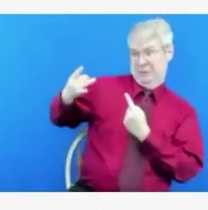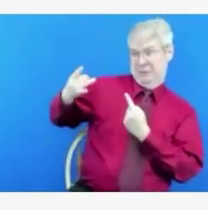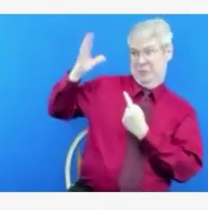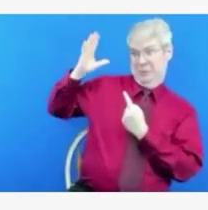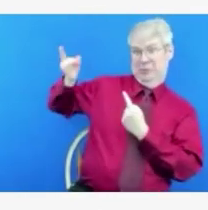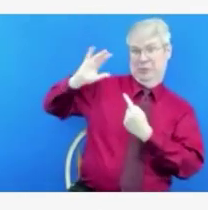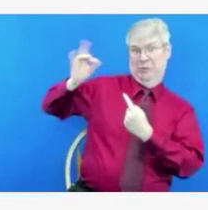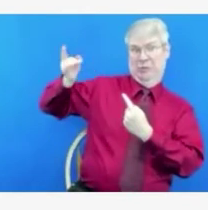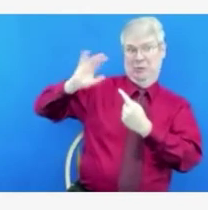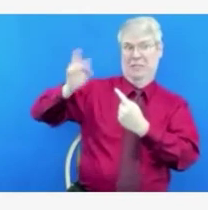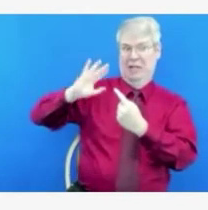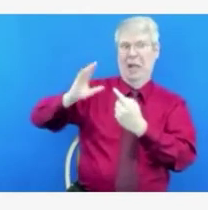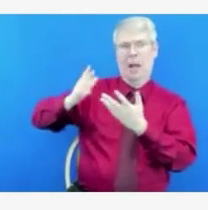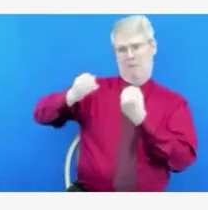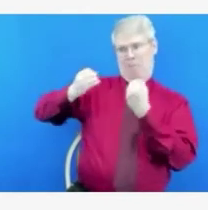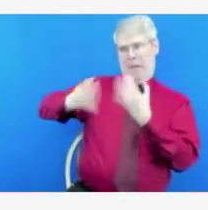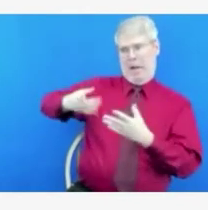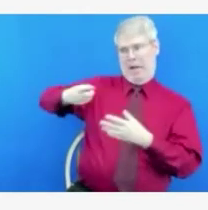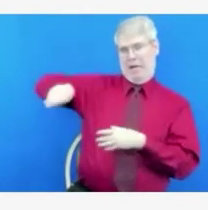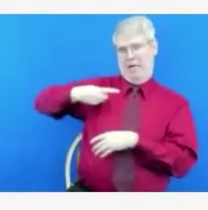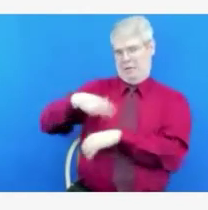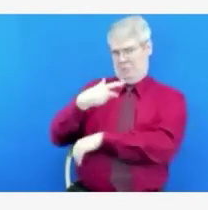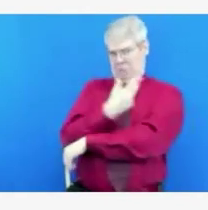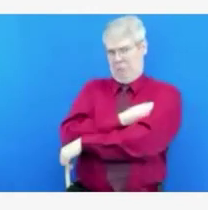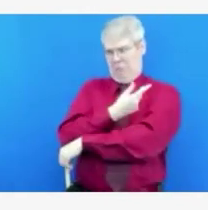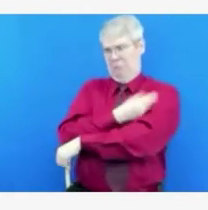the next variant that emerges become?